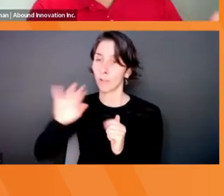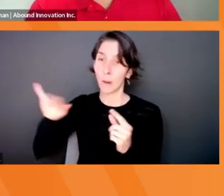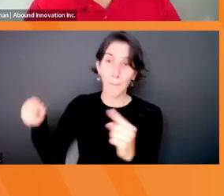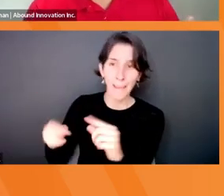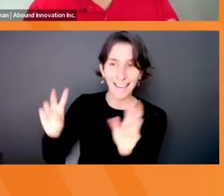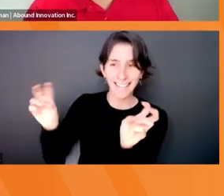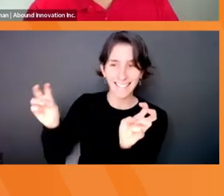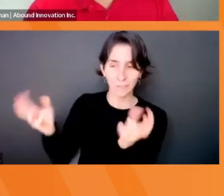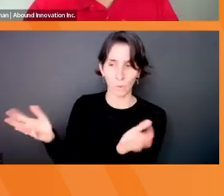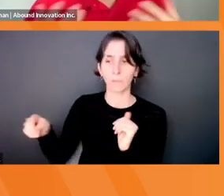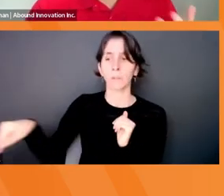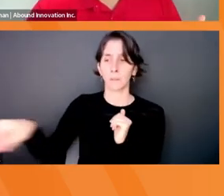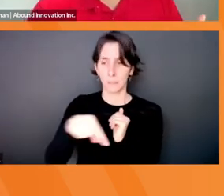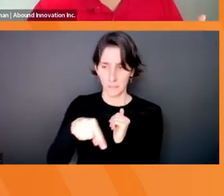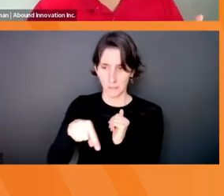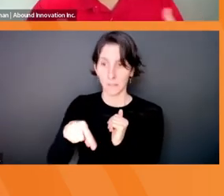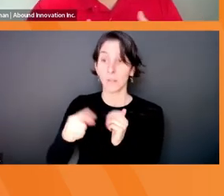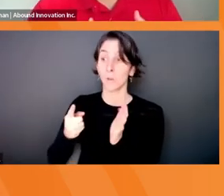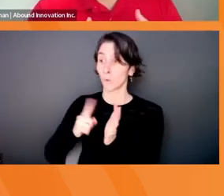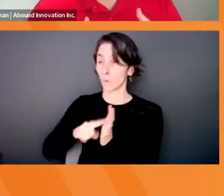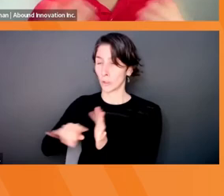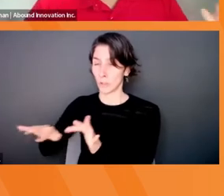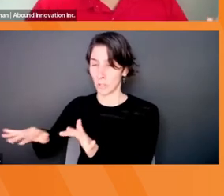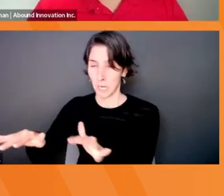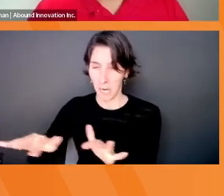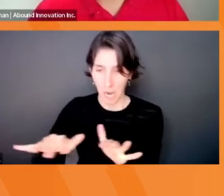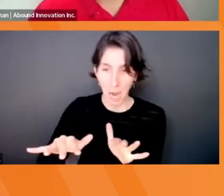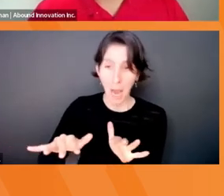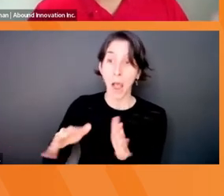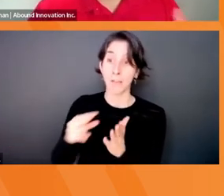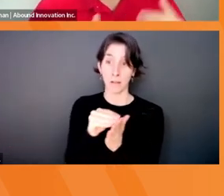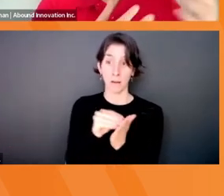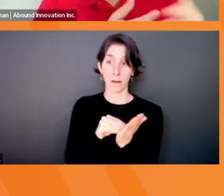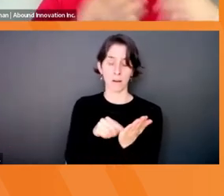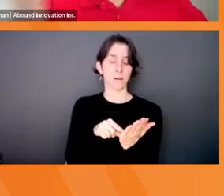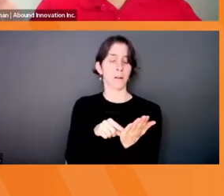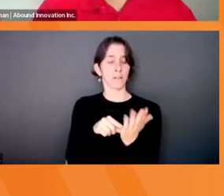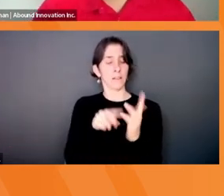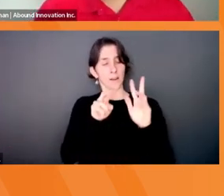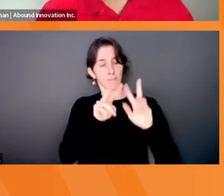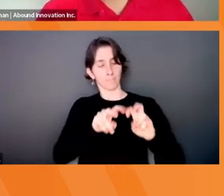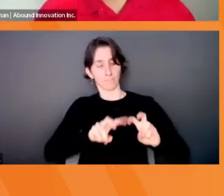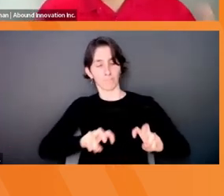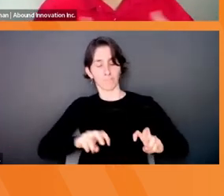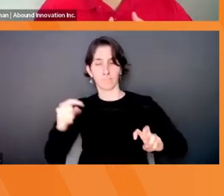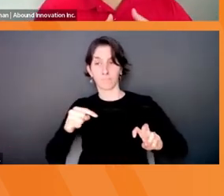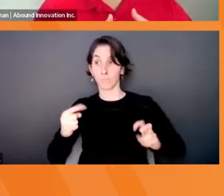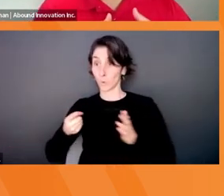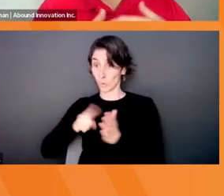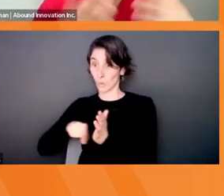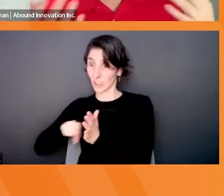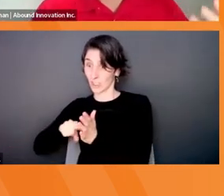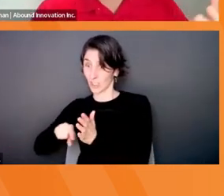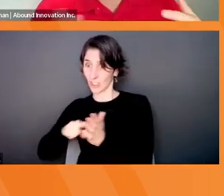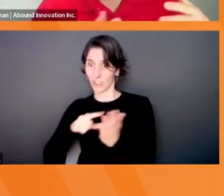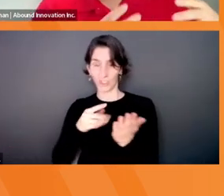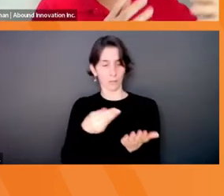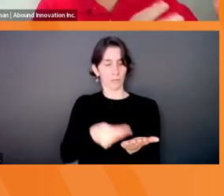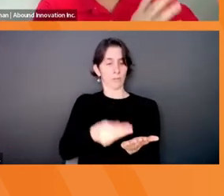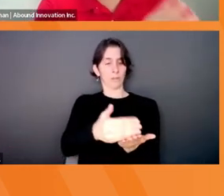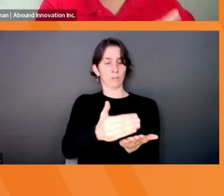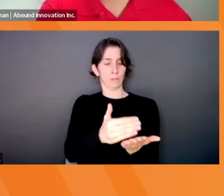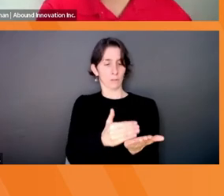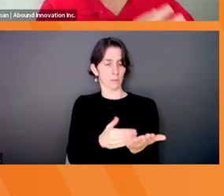And once you've done that, you want to examine the data that you find out. So what did all this research tell me? What what am I now seeing